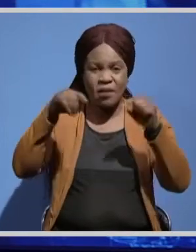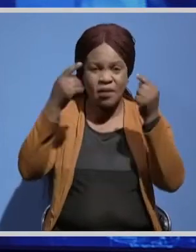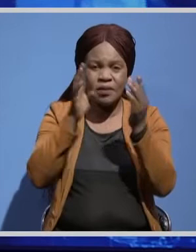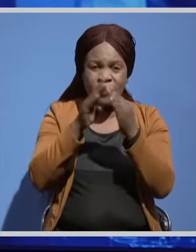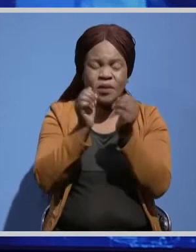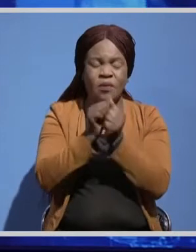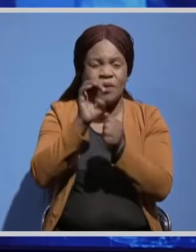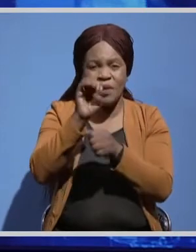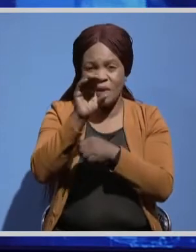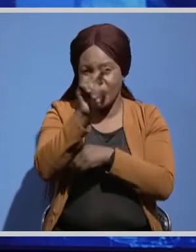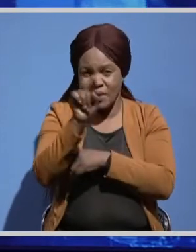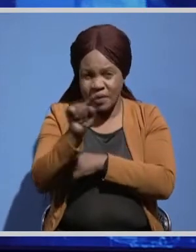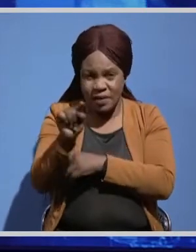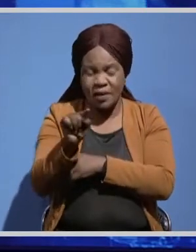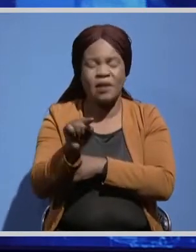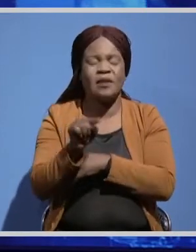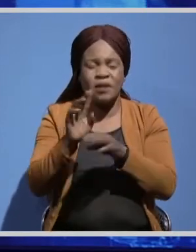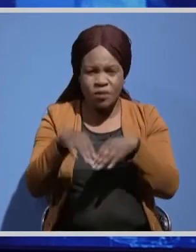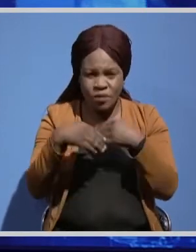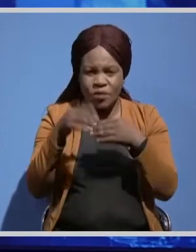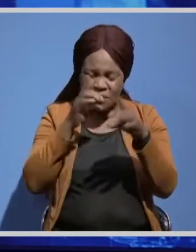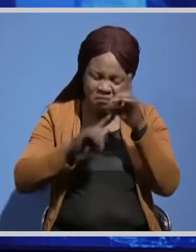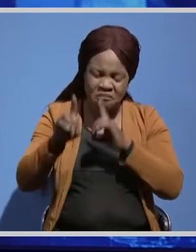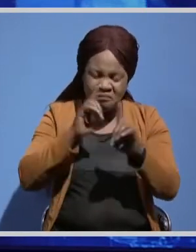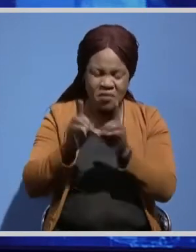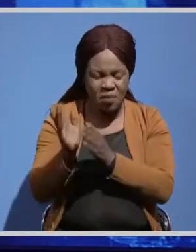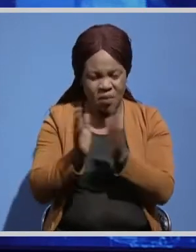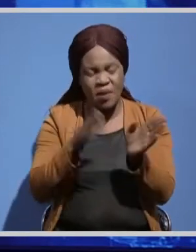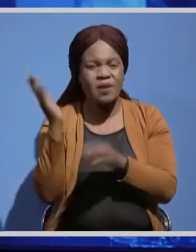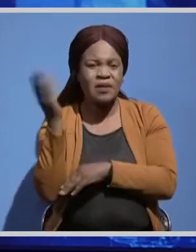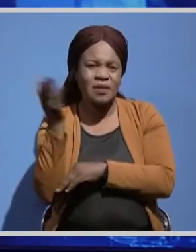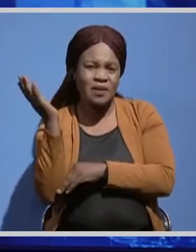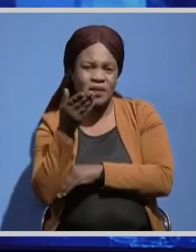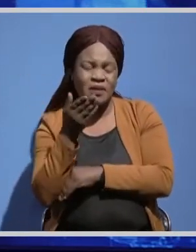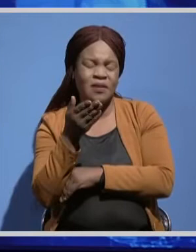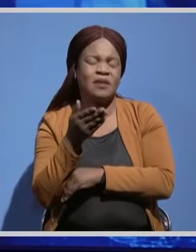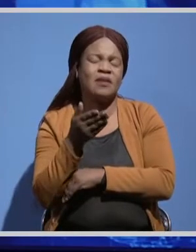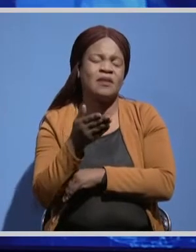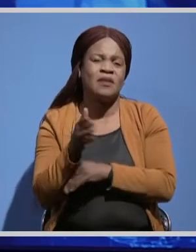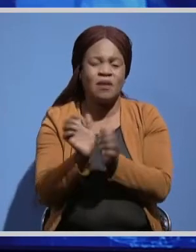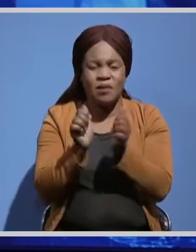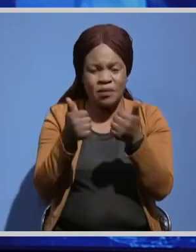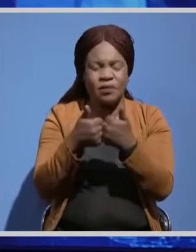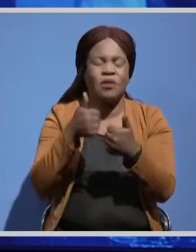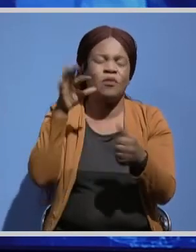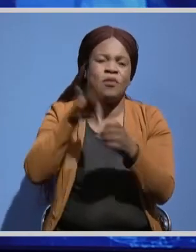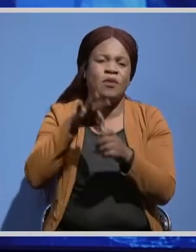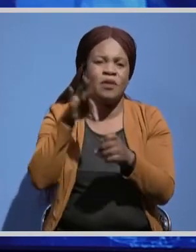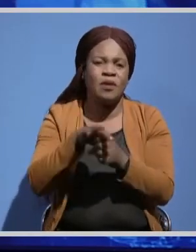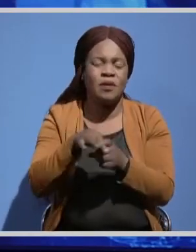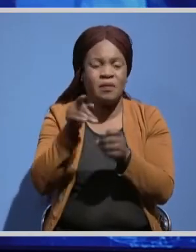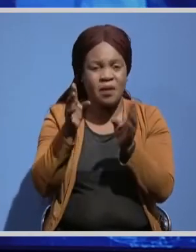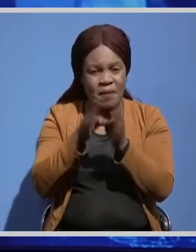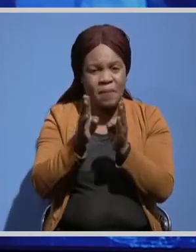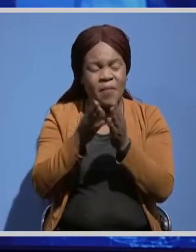Electoral Commission of Zambia ECZ to deliberate on preparations for campaigns and the general election. He said the meeting resolved to